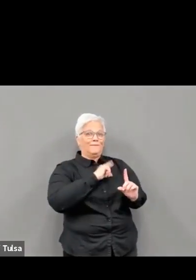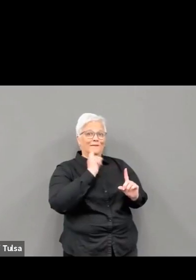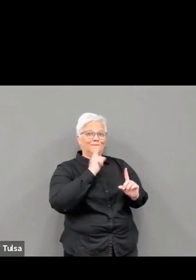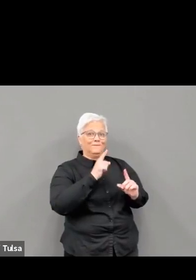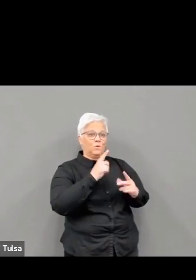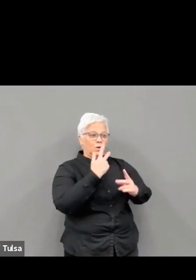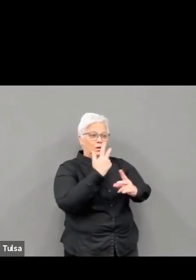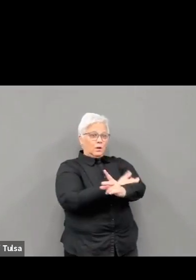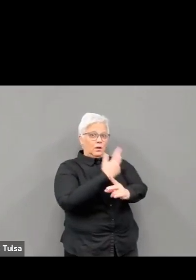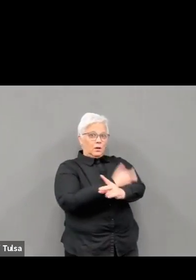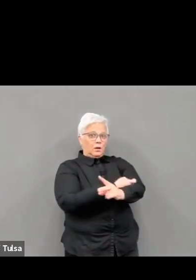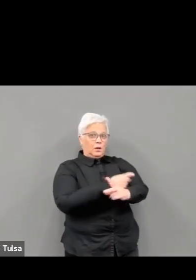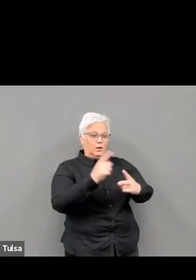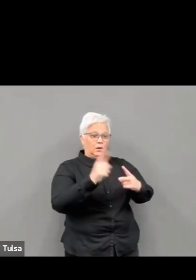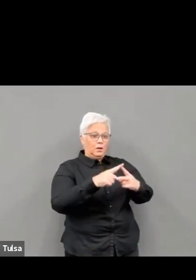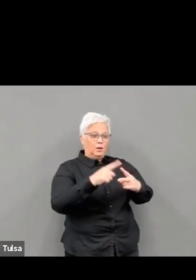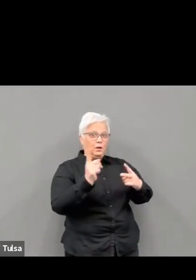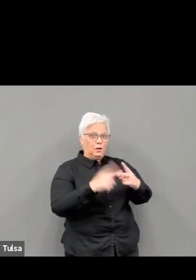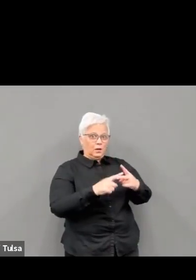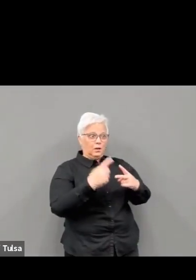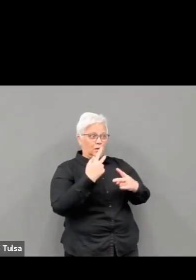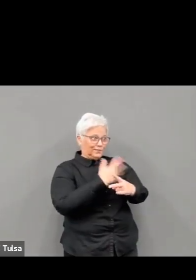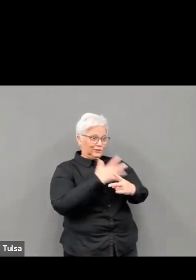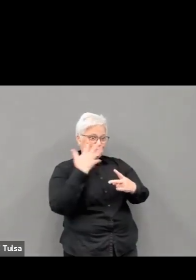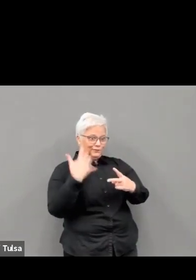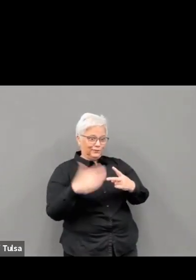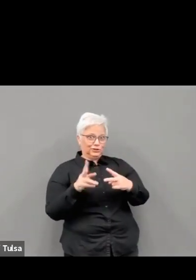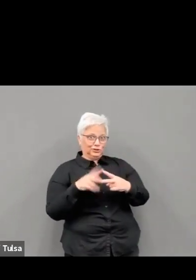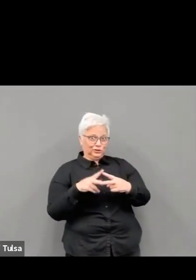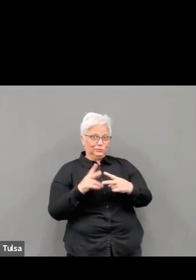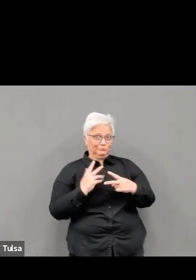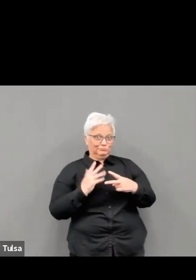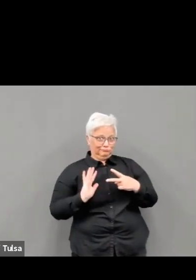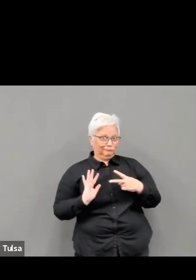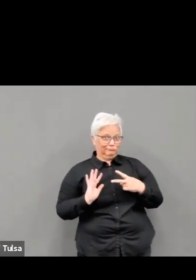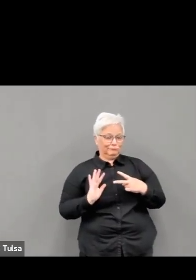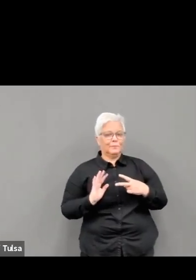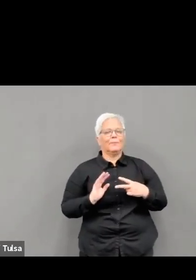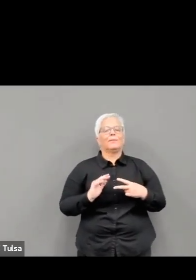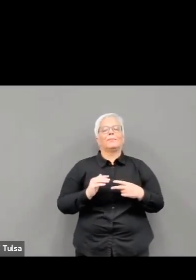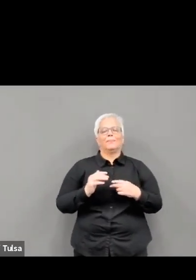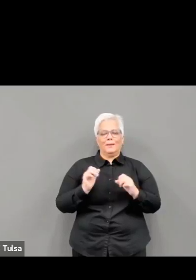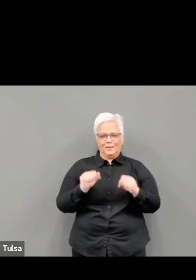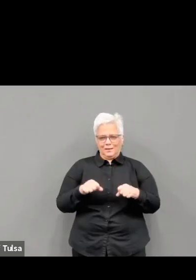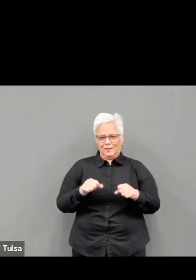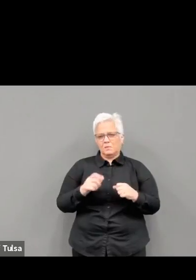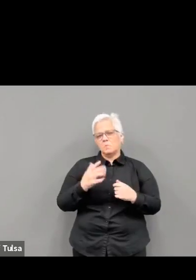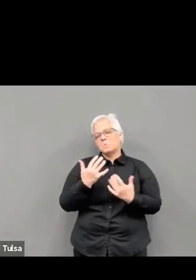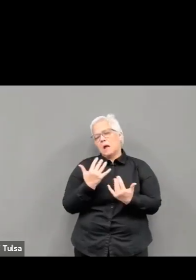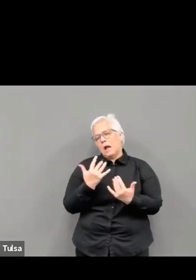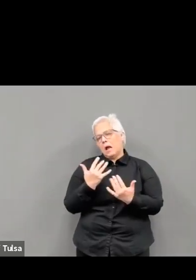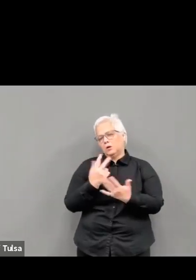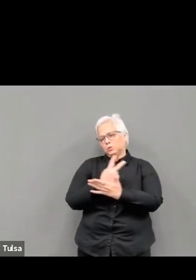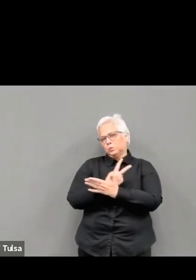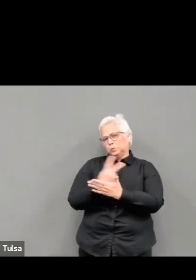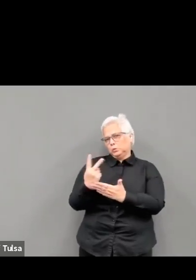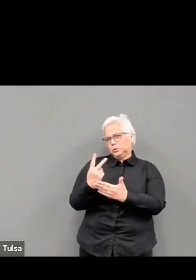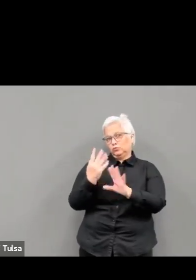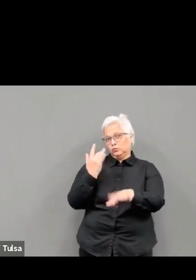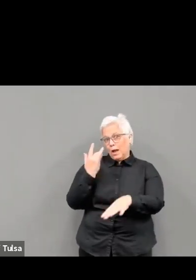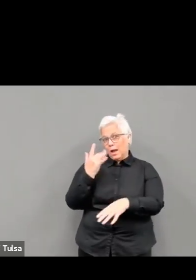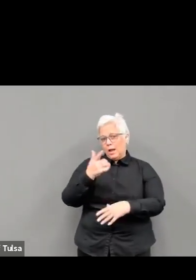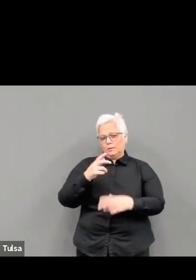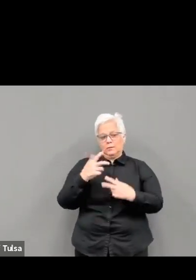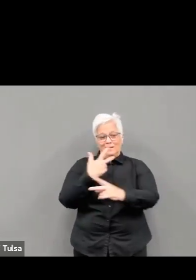results with you during travel in case you're asked for them. Do not travel if you test positive. Wear a mask over your nose and